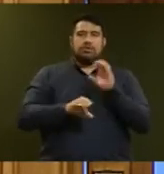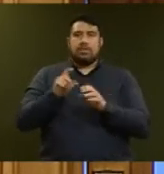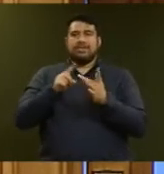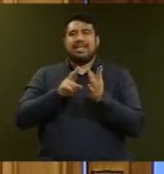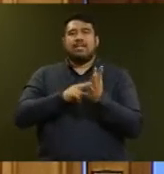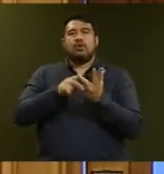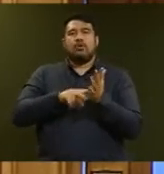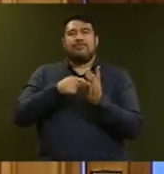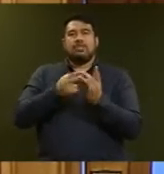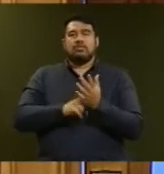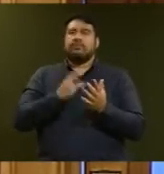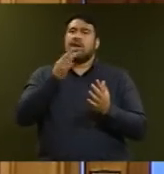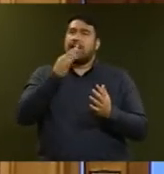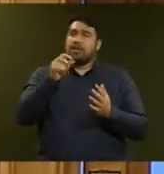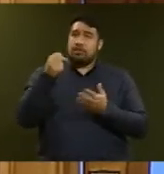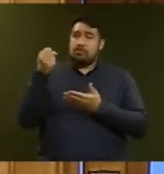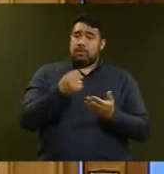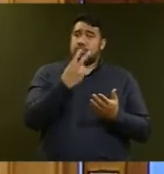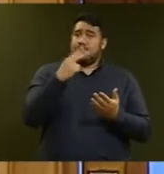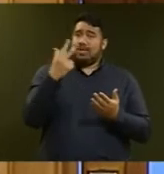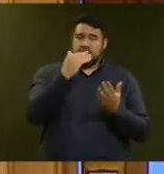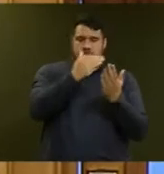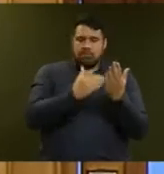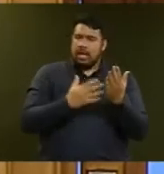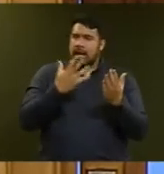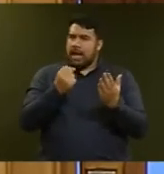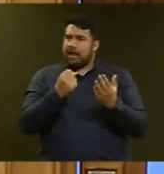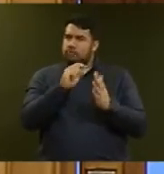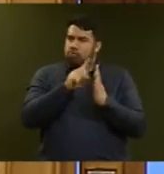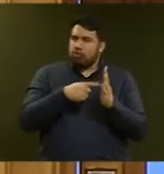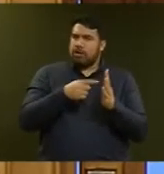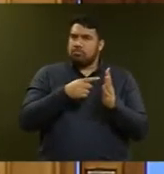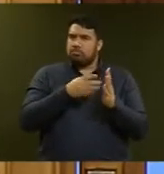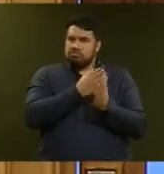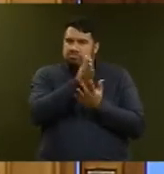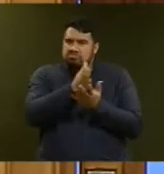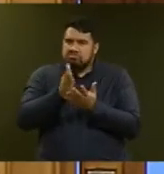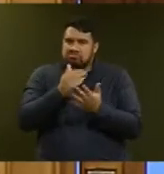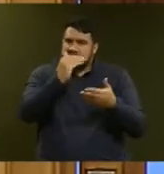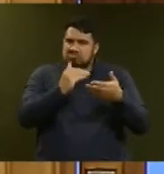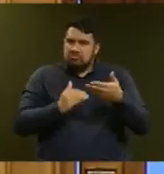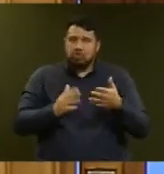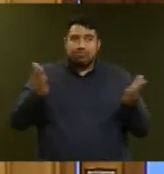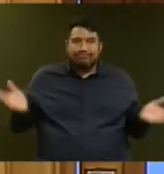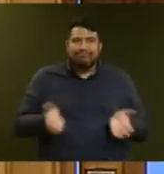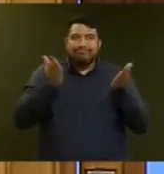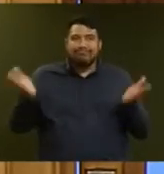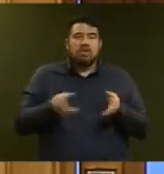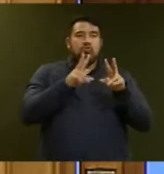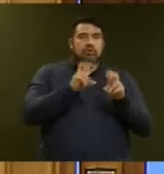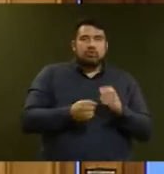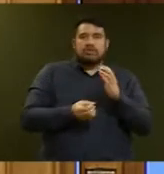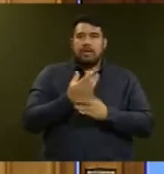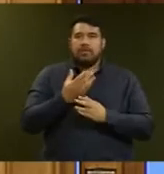initiatives in Budget 2018 will help drive more research and development and why is it important that we lift our investment